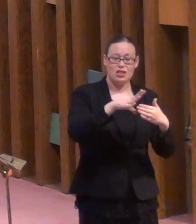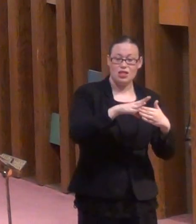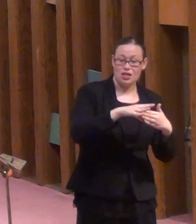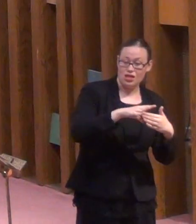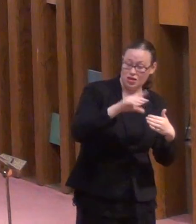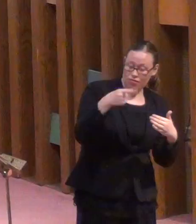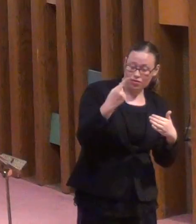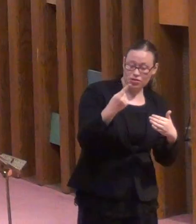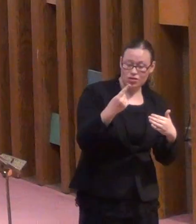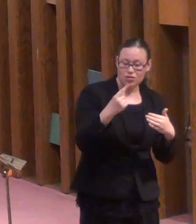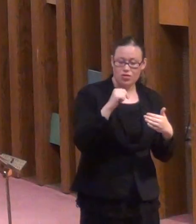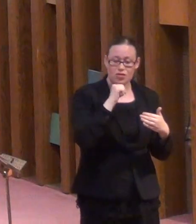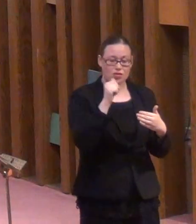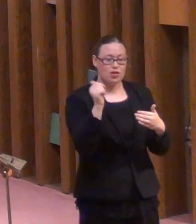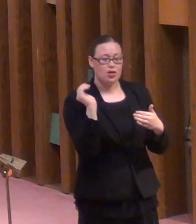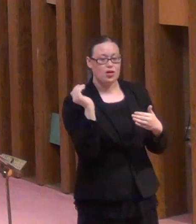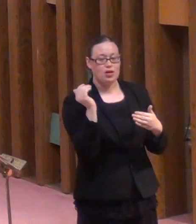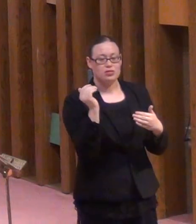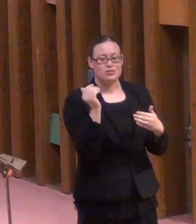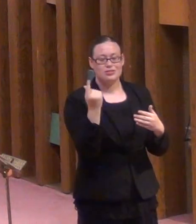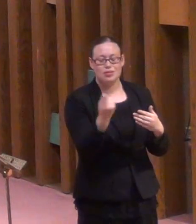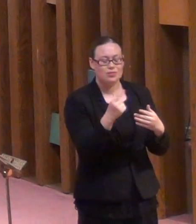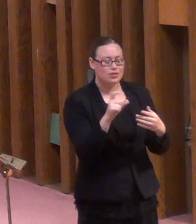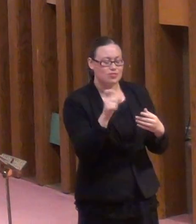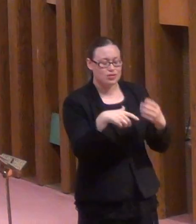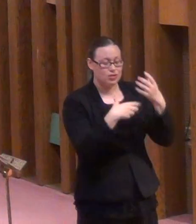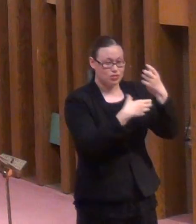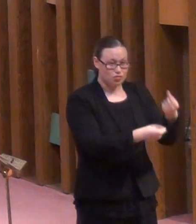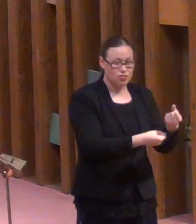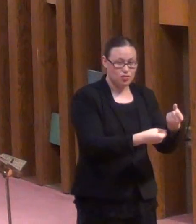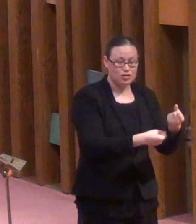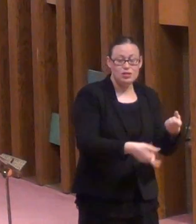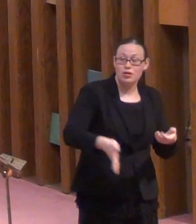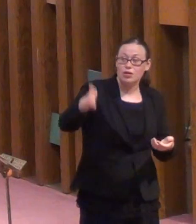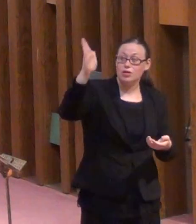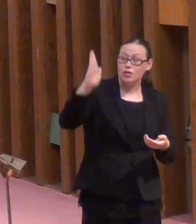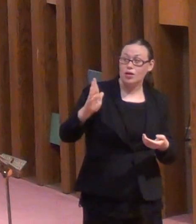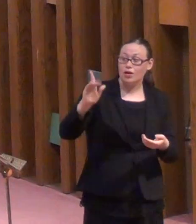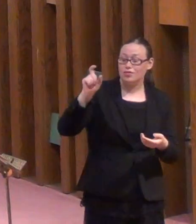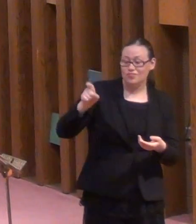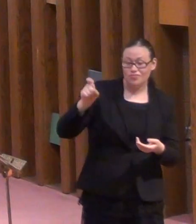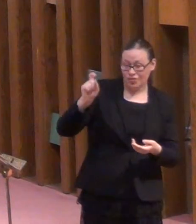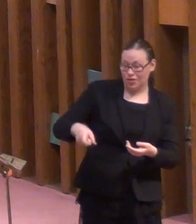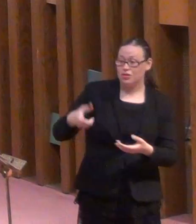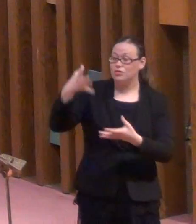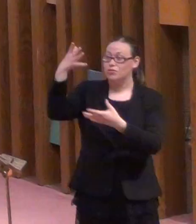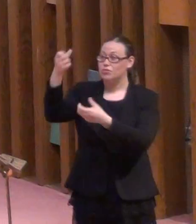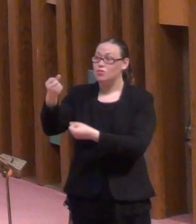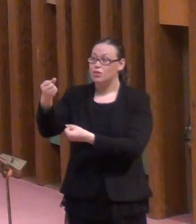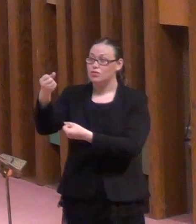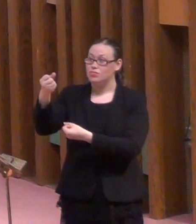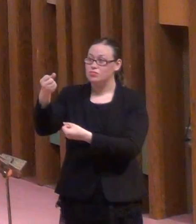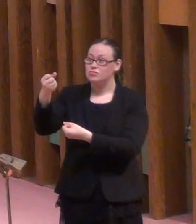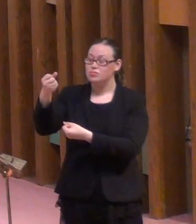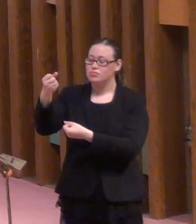object of our trust in God. We trust.